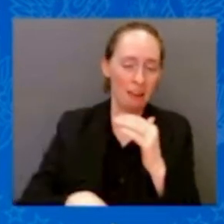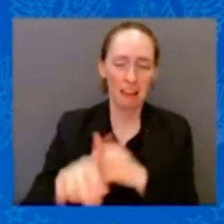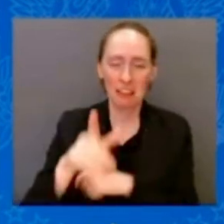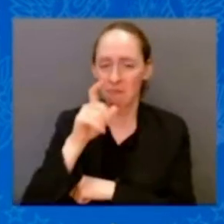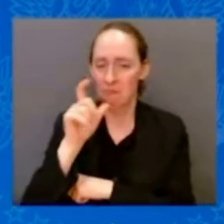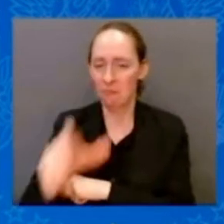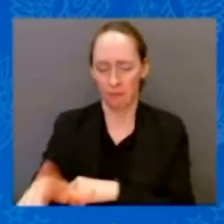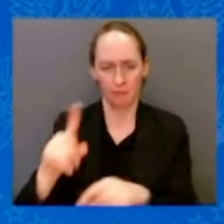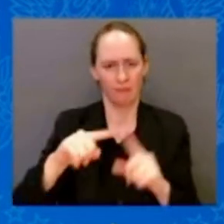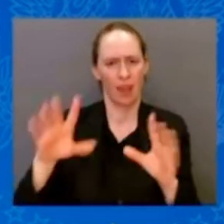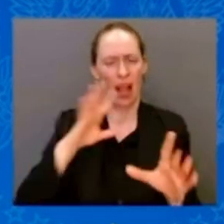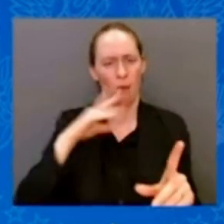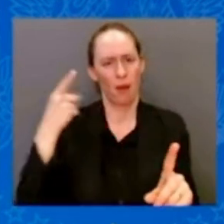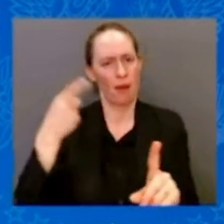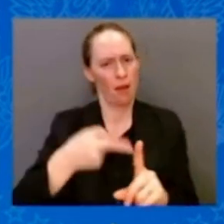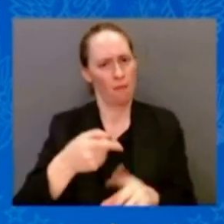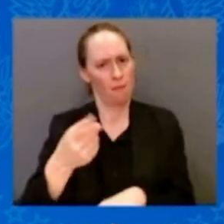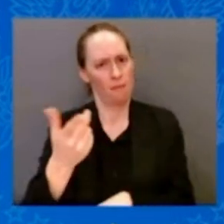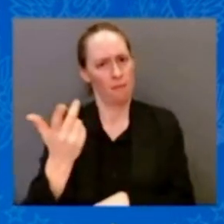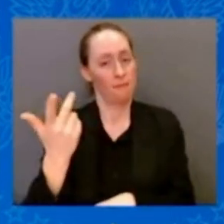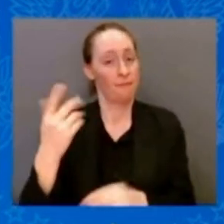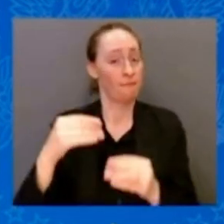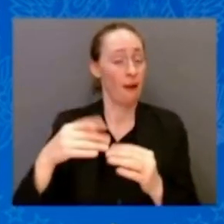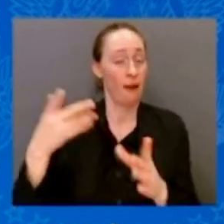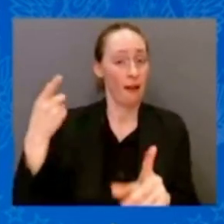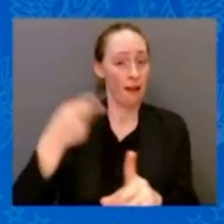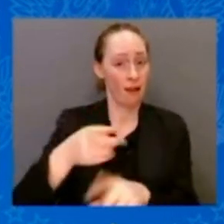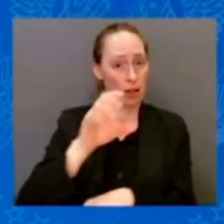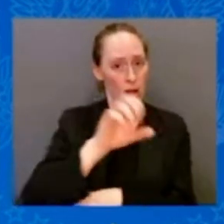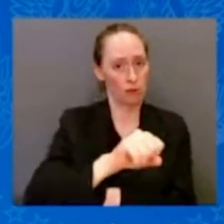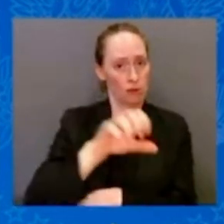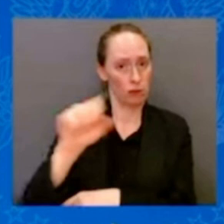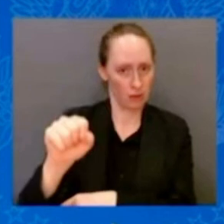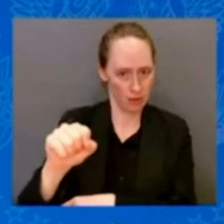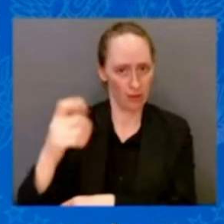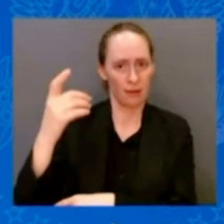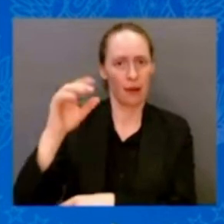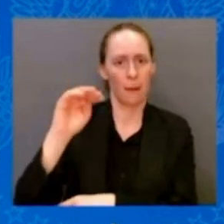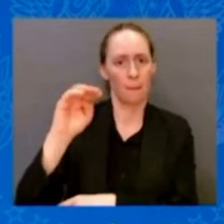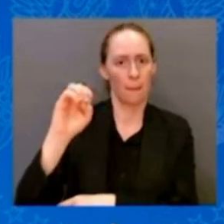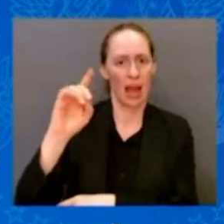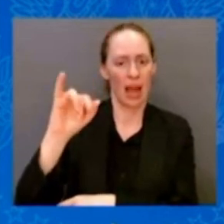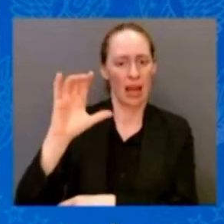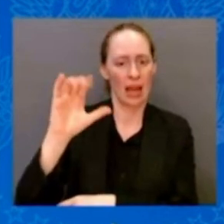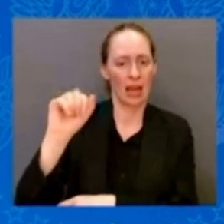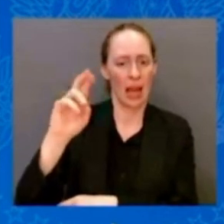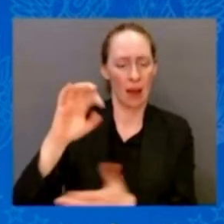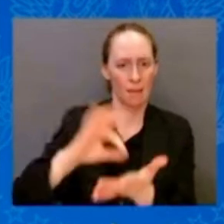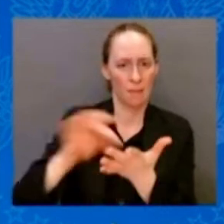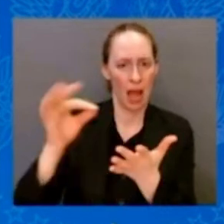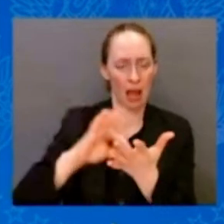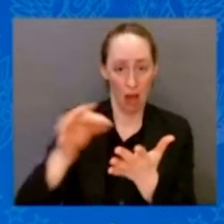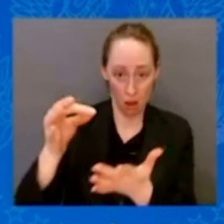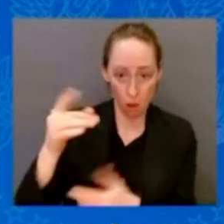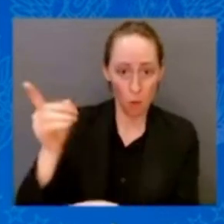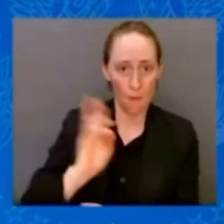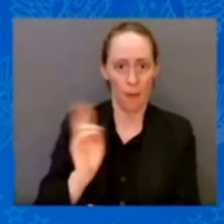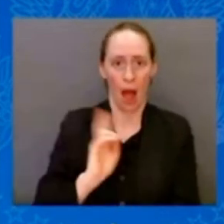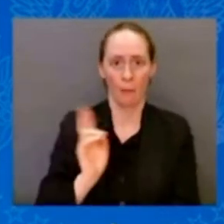Republicans seemed shocked when I took out the pamphlets they were using about cutting Medicare and Social Security.